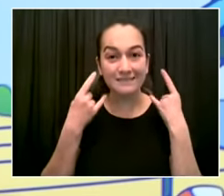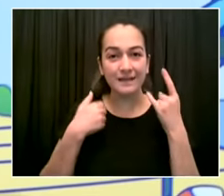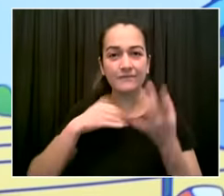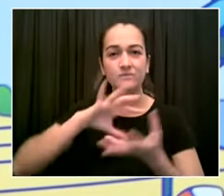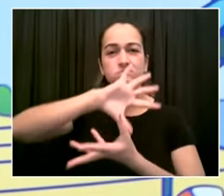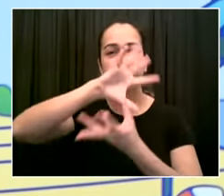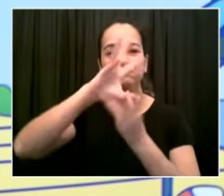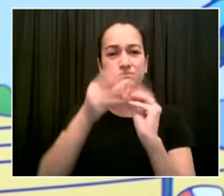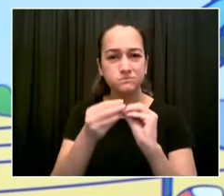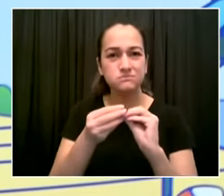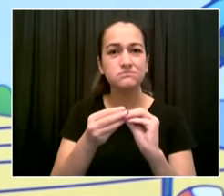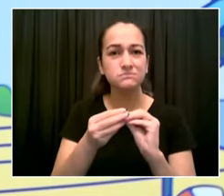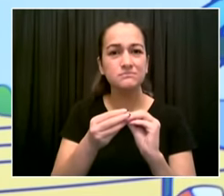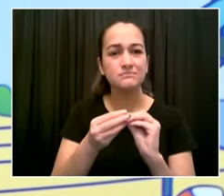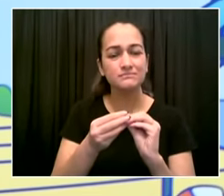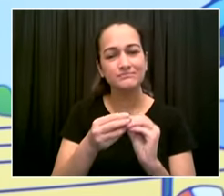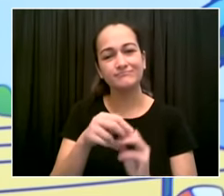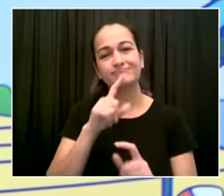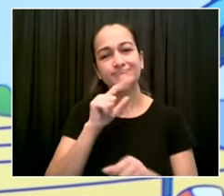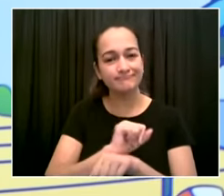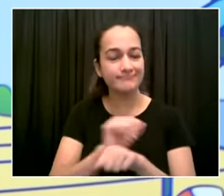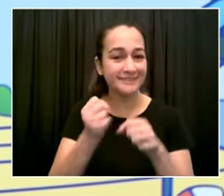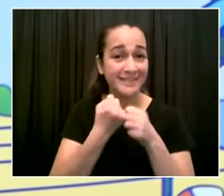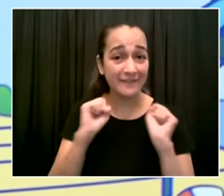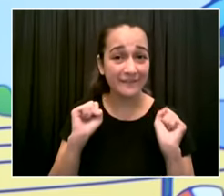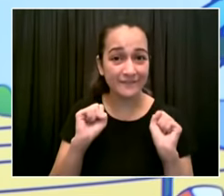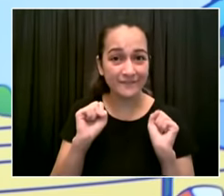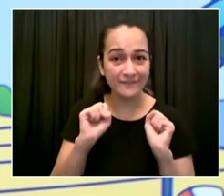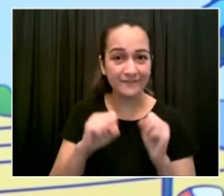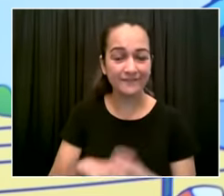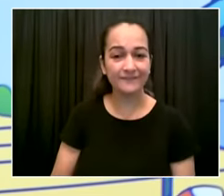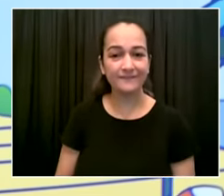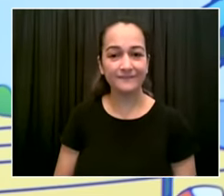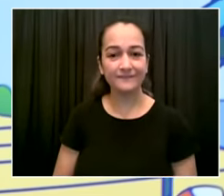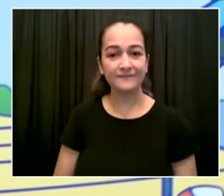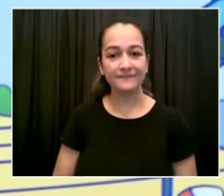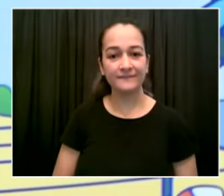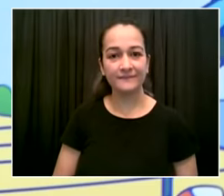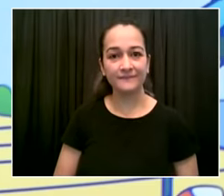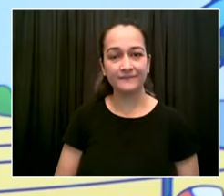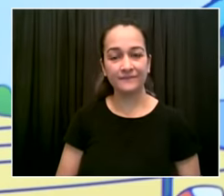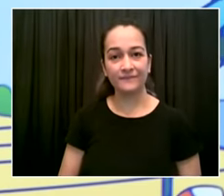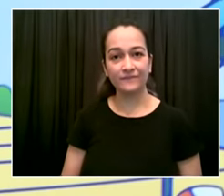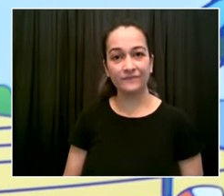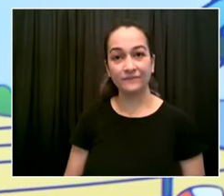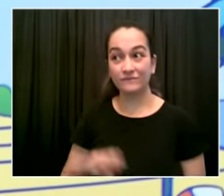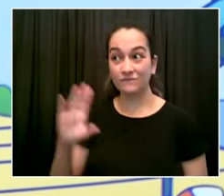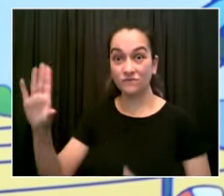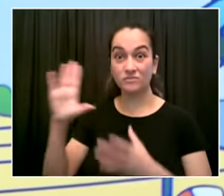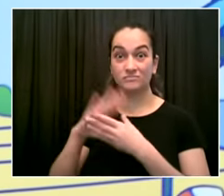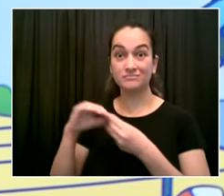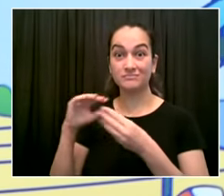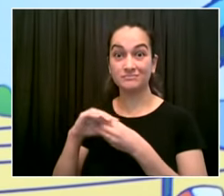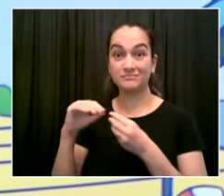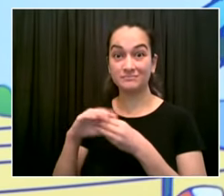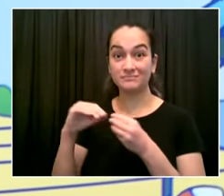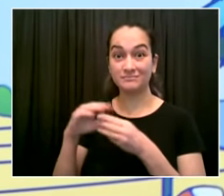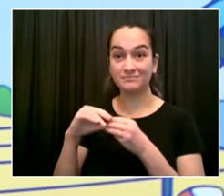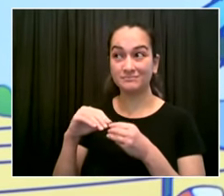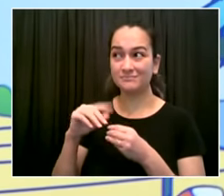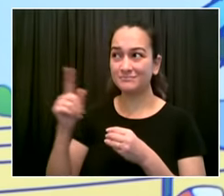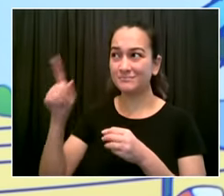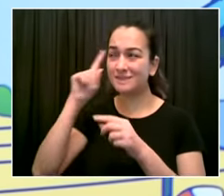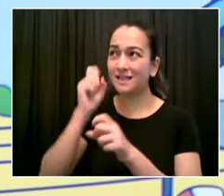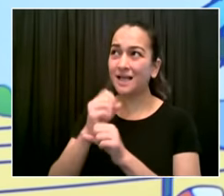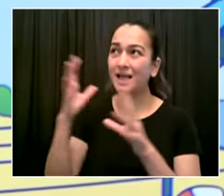a straight up vaccination mandate for all the adults in our school system um if we're talking